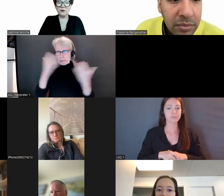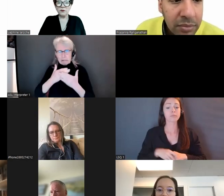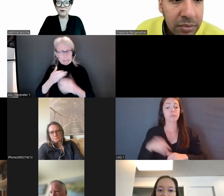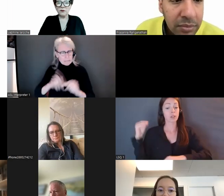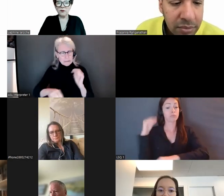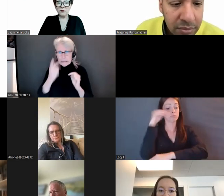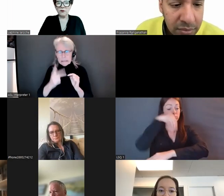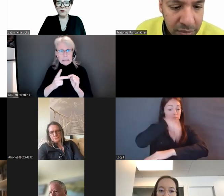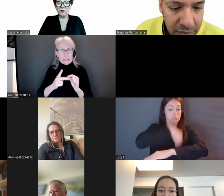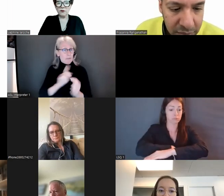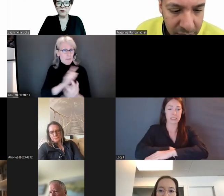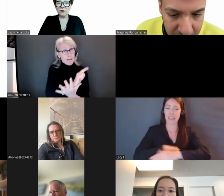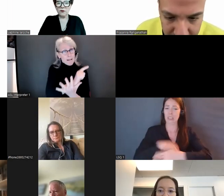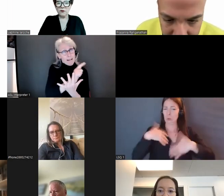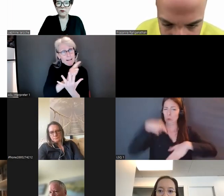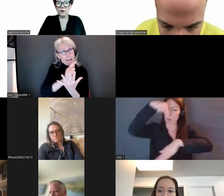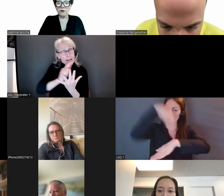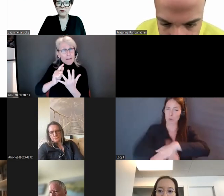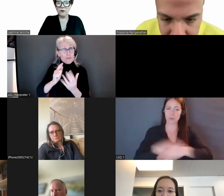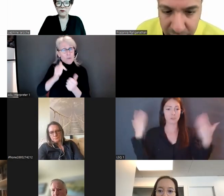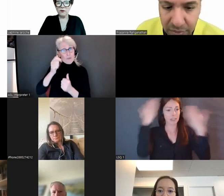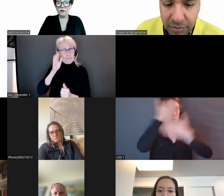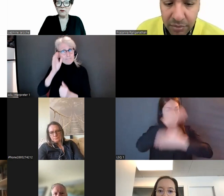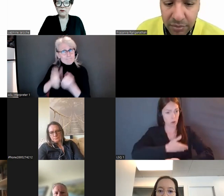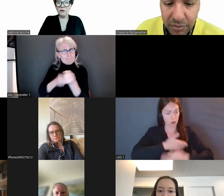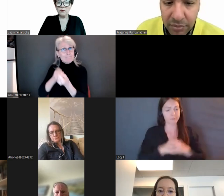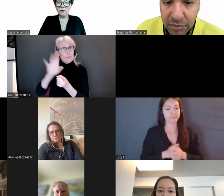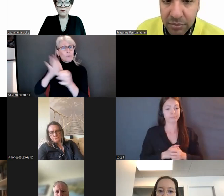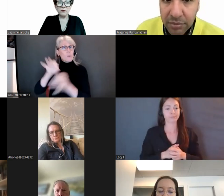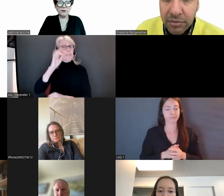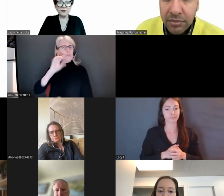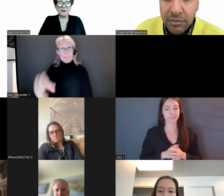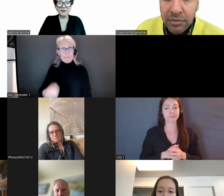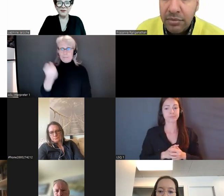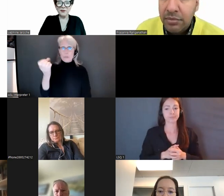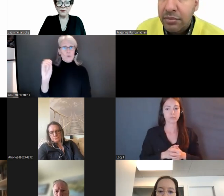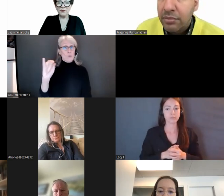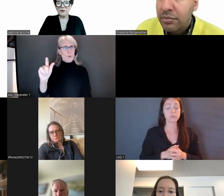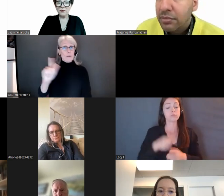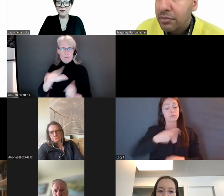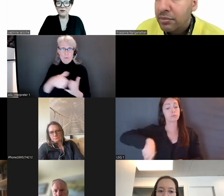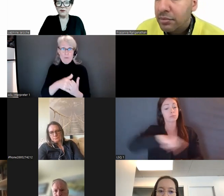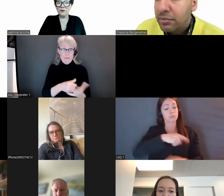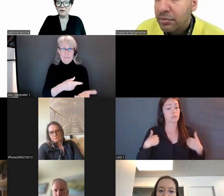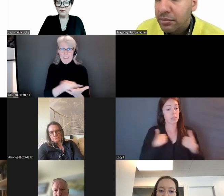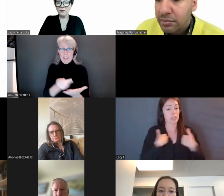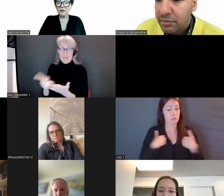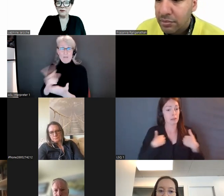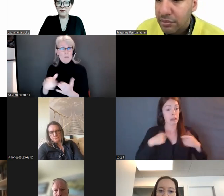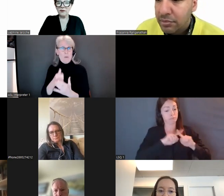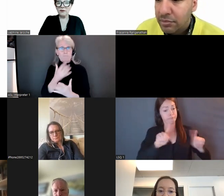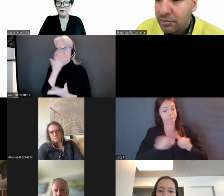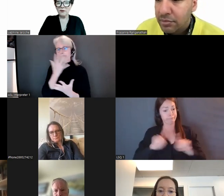All tried to fulfill the spirit woman's request. All failed, and all were ashamed. And finally,